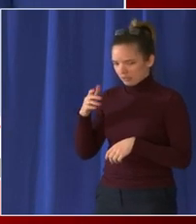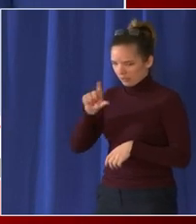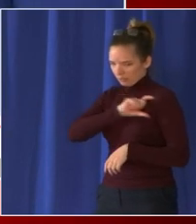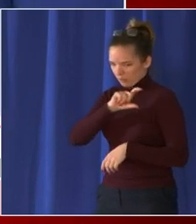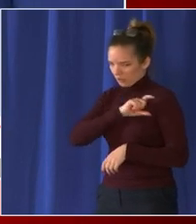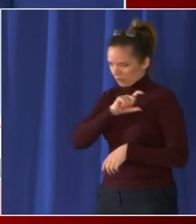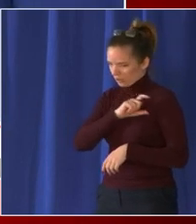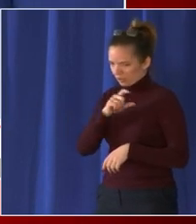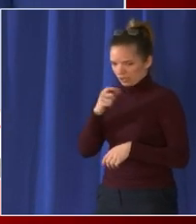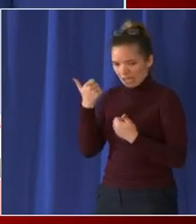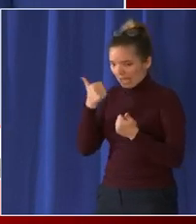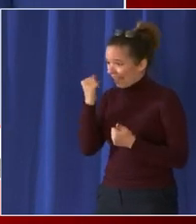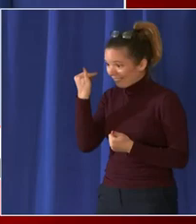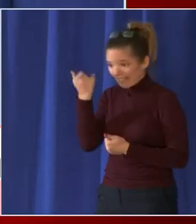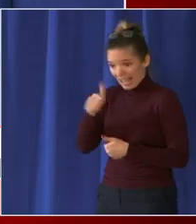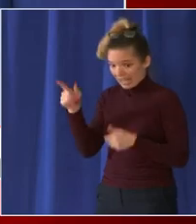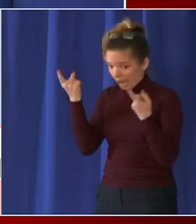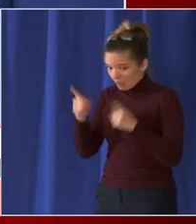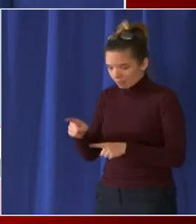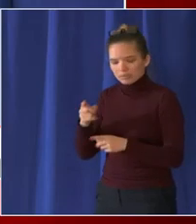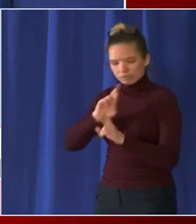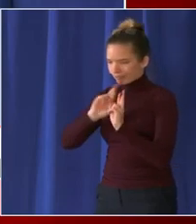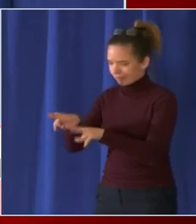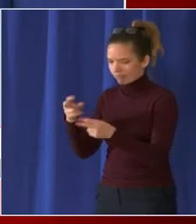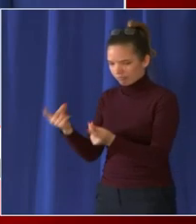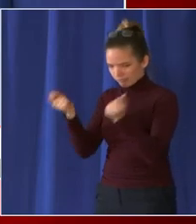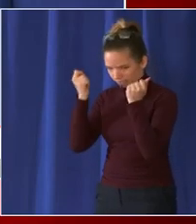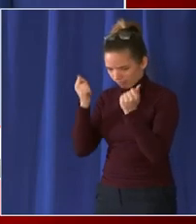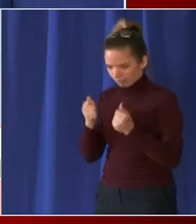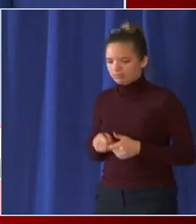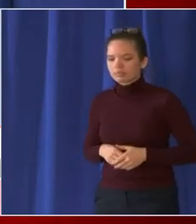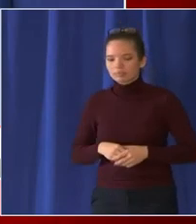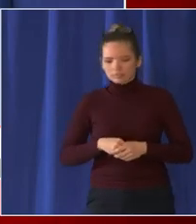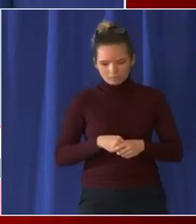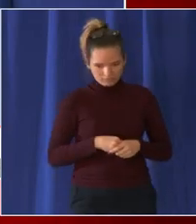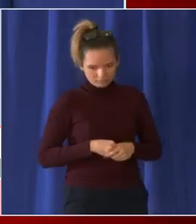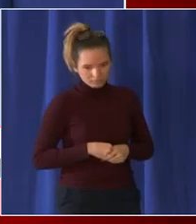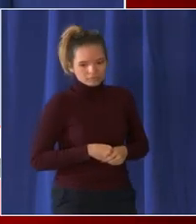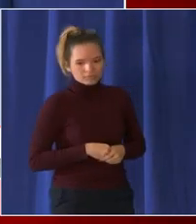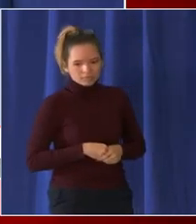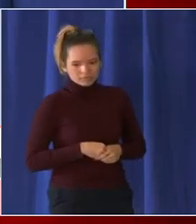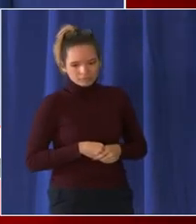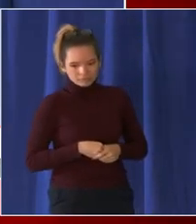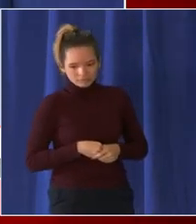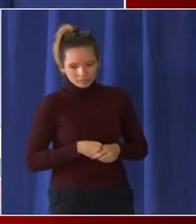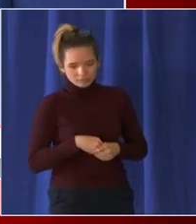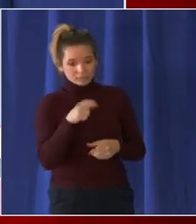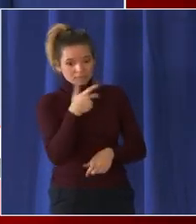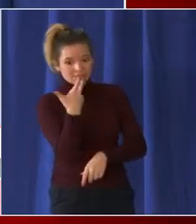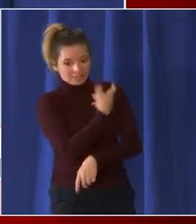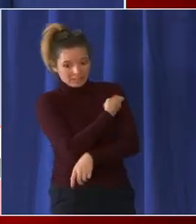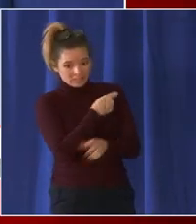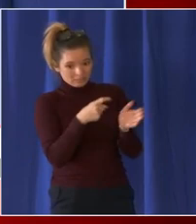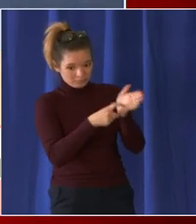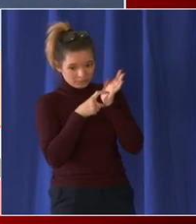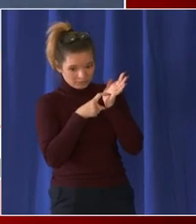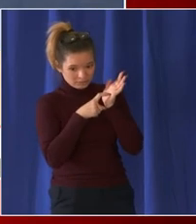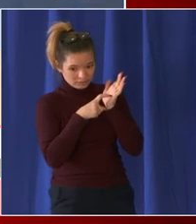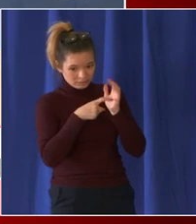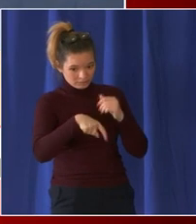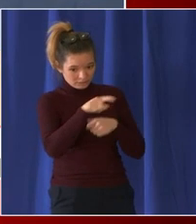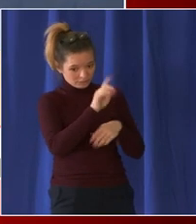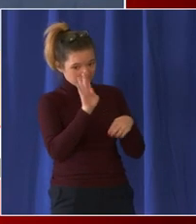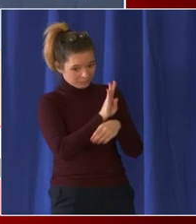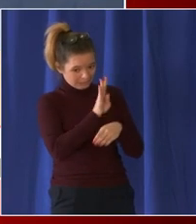okay thank you and then i wanted to ask some questions about the vaccine mandate for businesses that's taking effect this weekend some